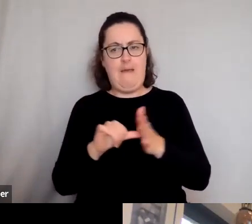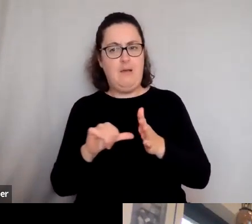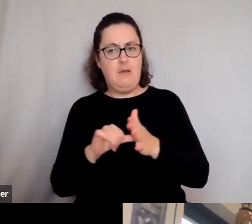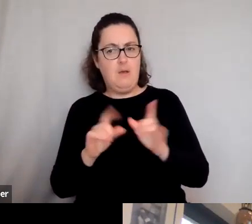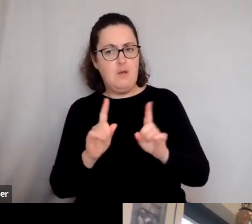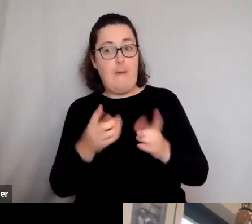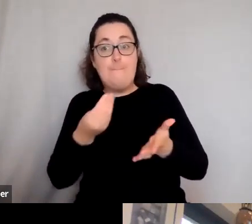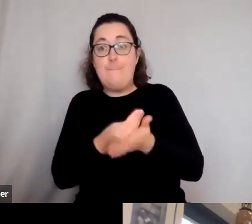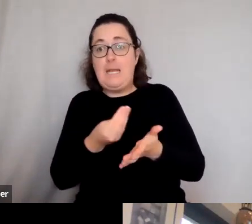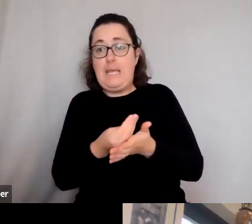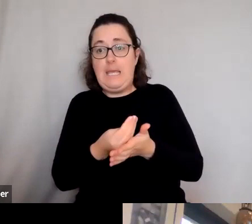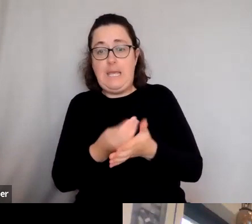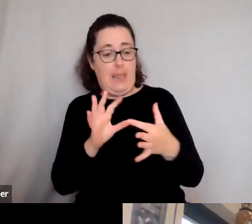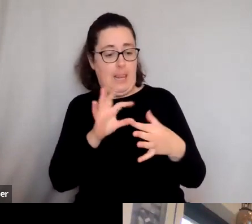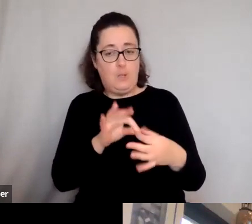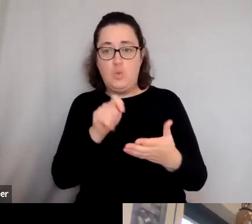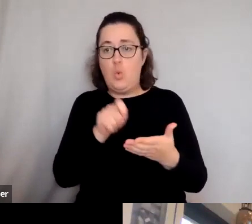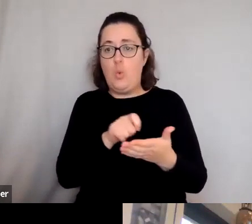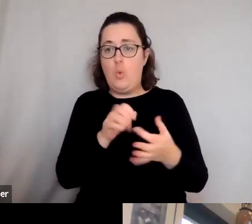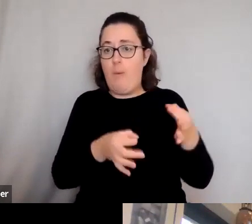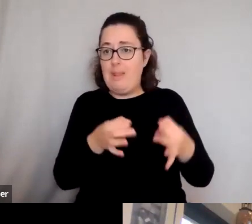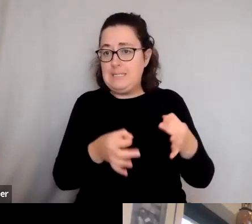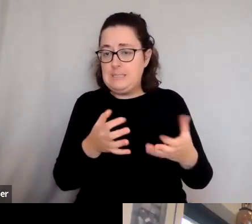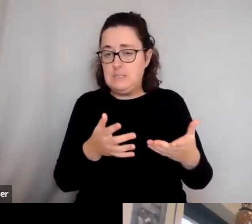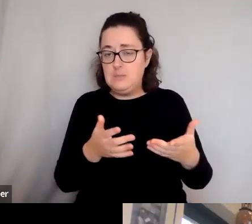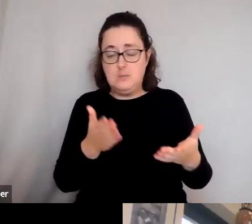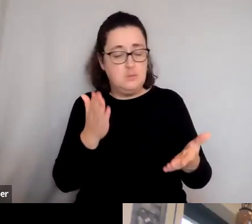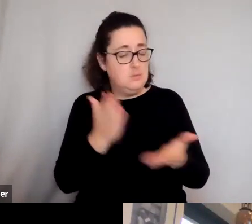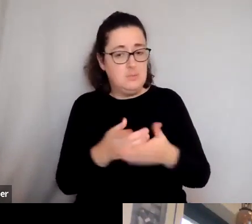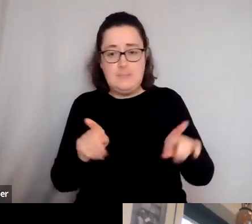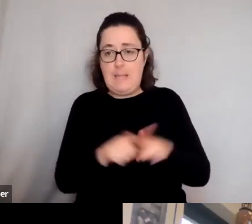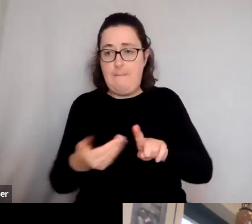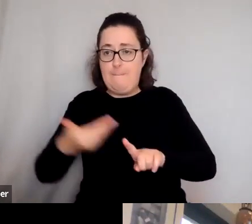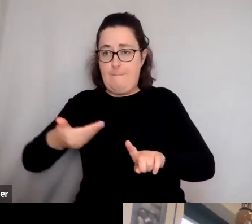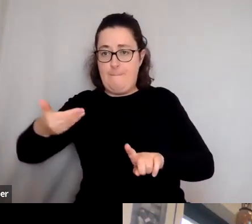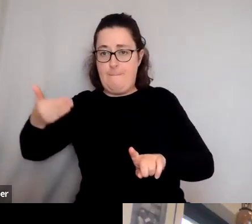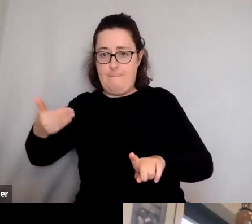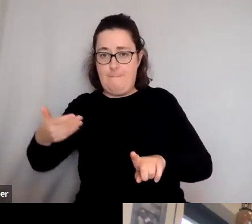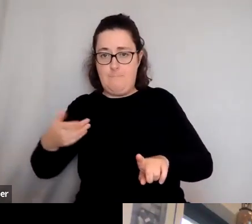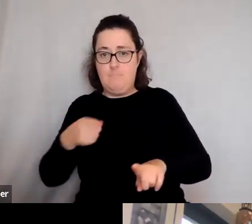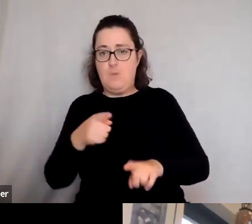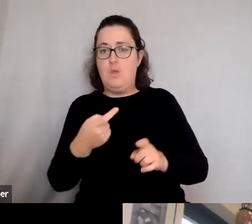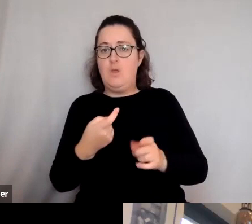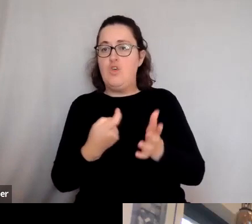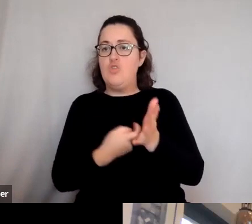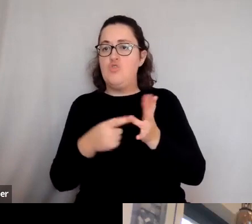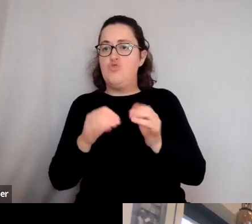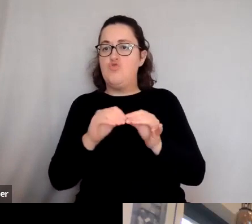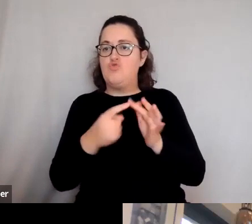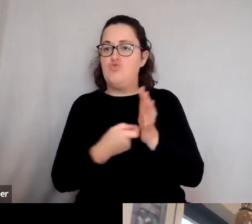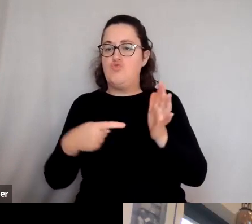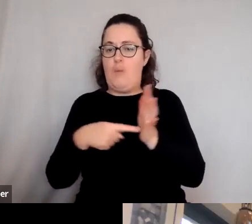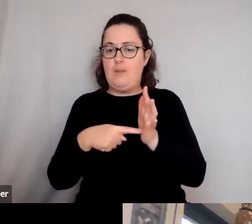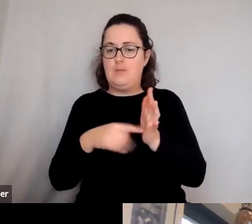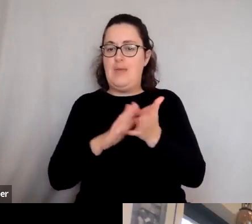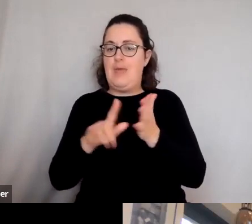You just mentioned it before. And that's, that's as old as time. You know, the idea, right? I mean, Robert Harris does a wonderful job of talking